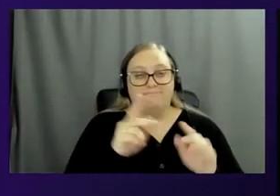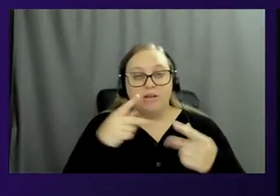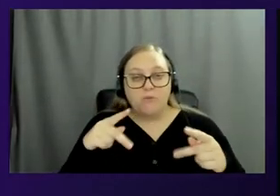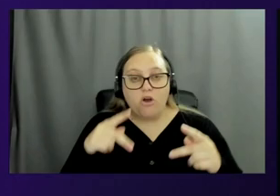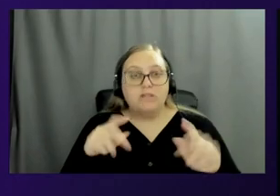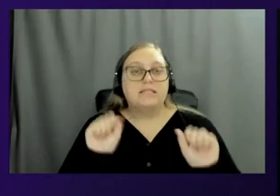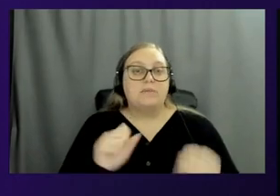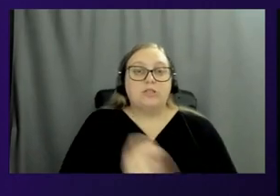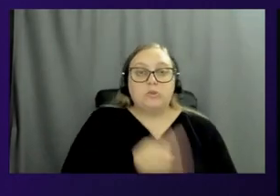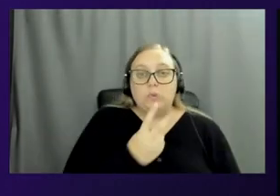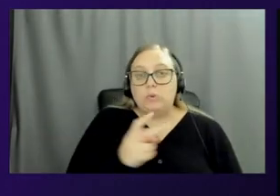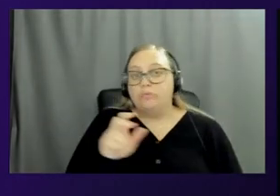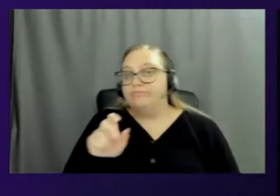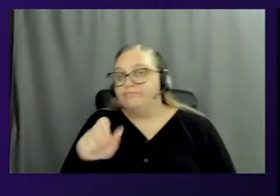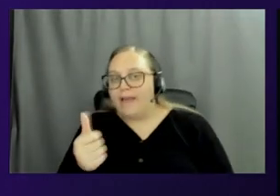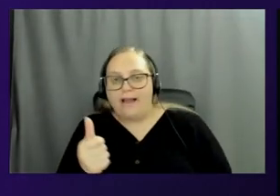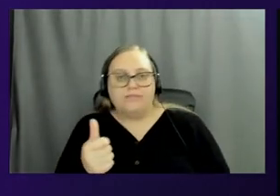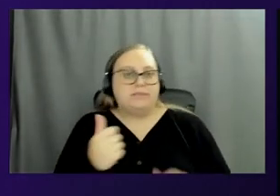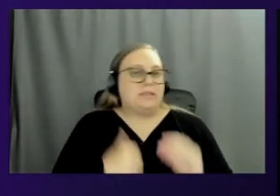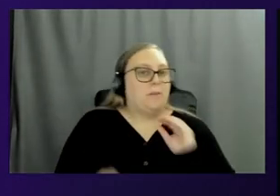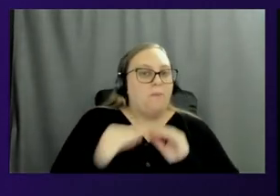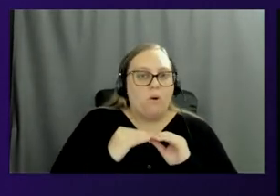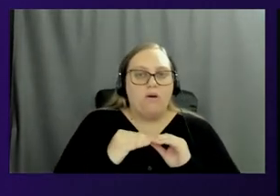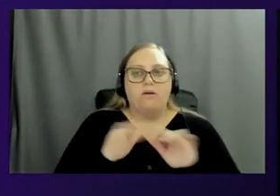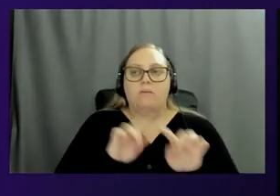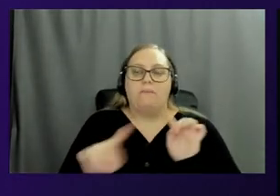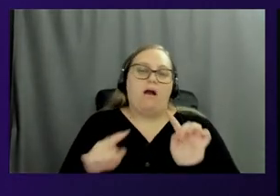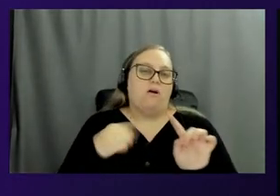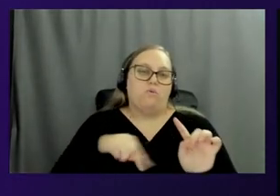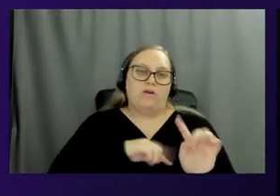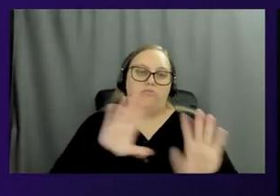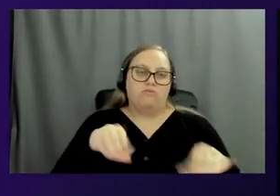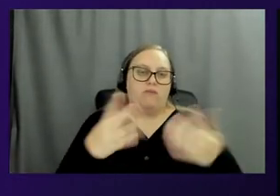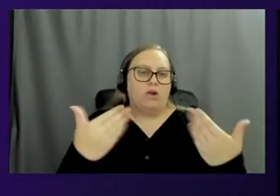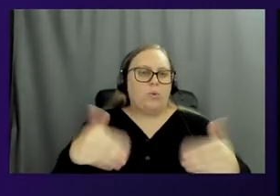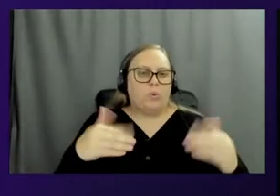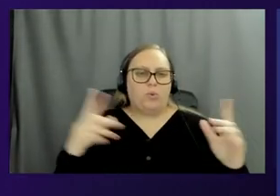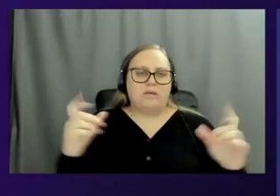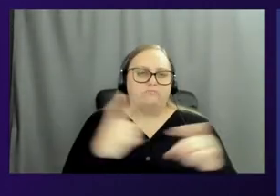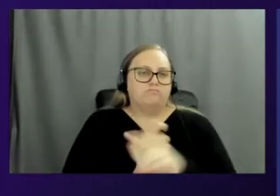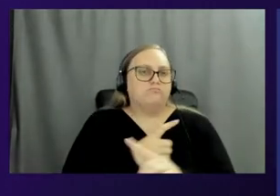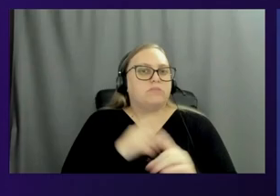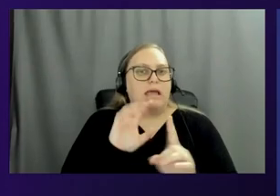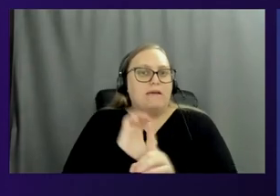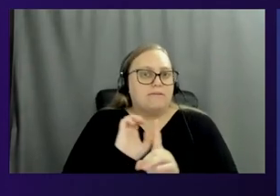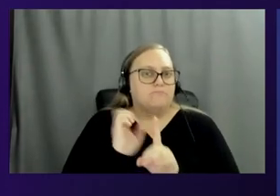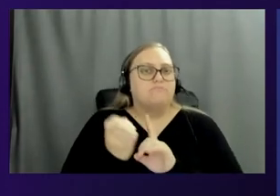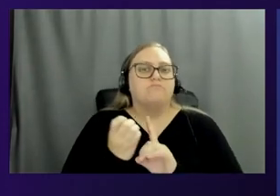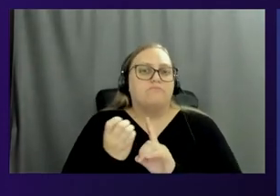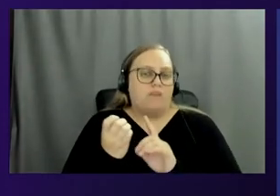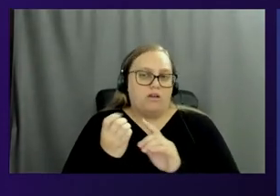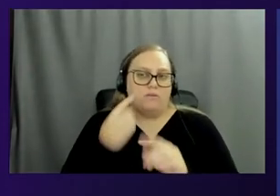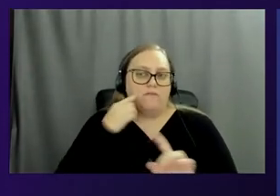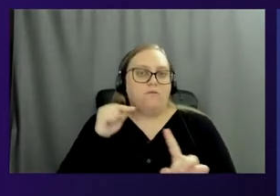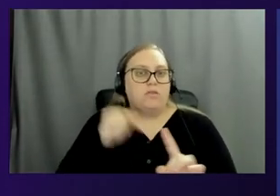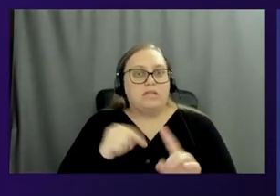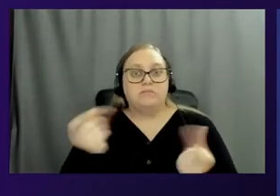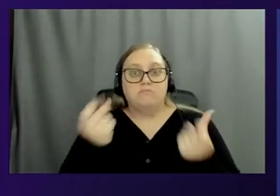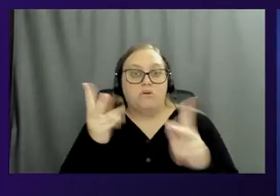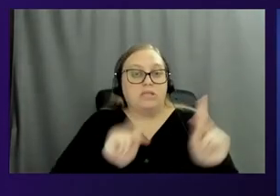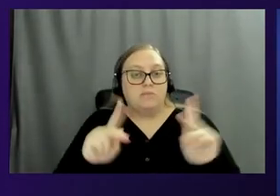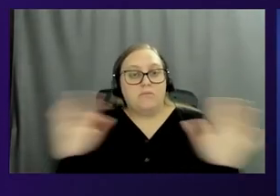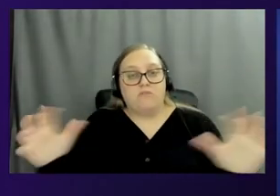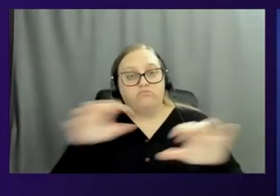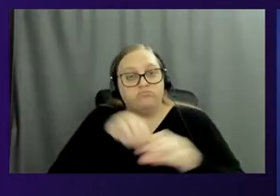10, there could be more, but enclaves provides a very organic environment for, for use cases such as multi-party collaboration. I think it's a great example.